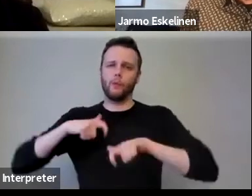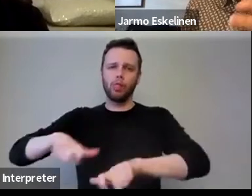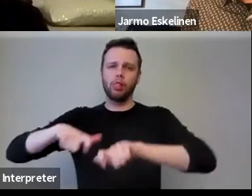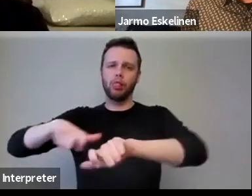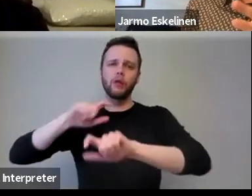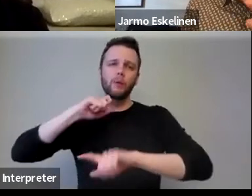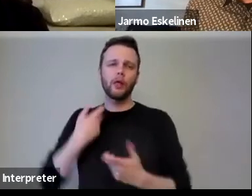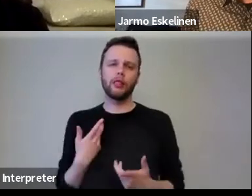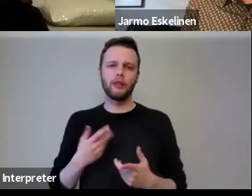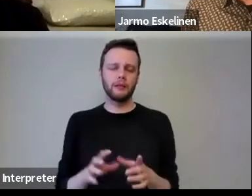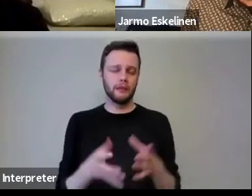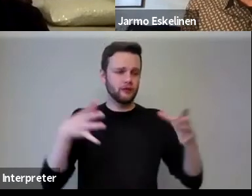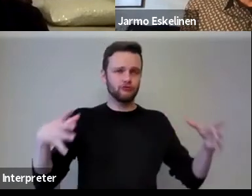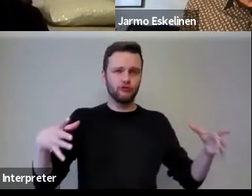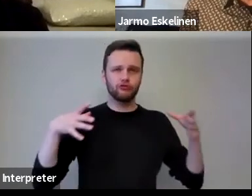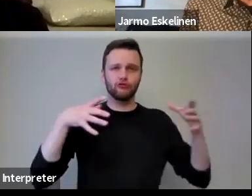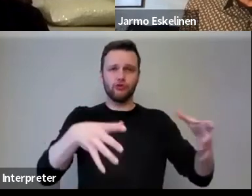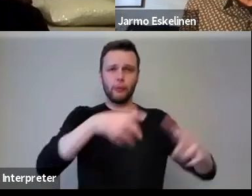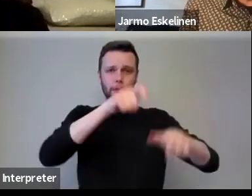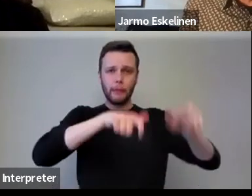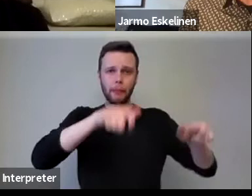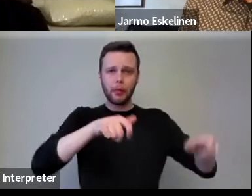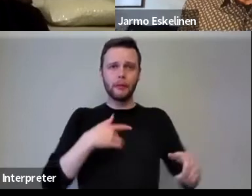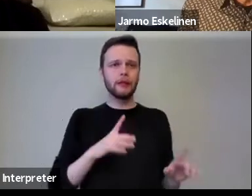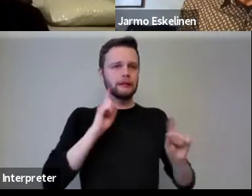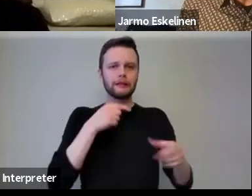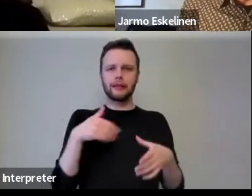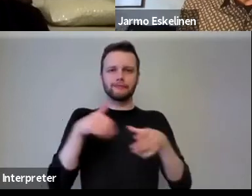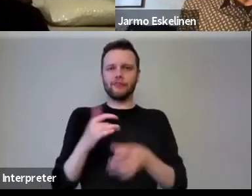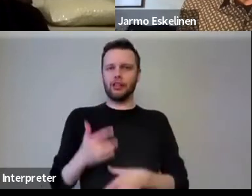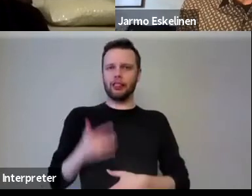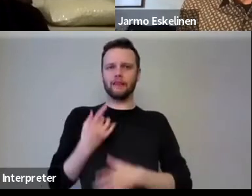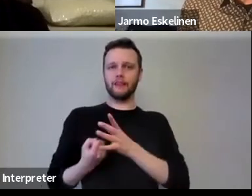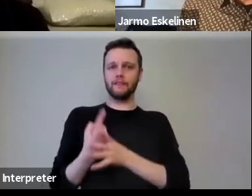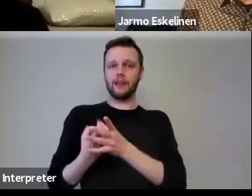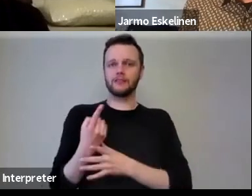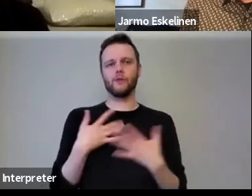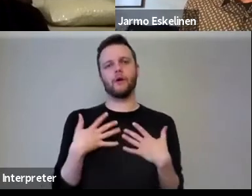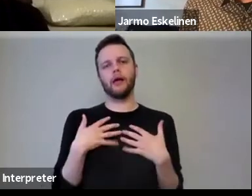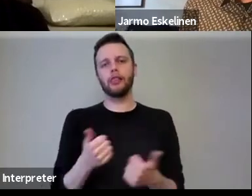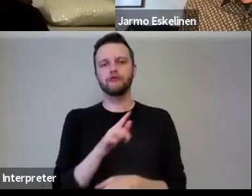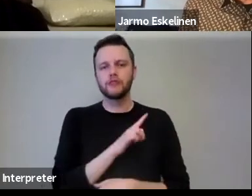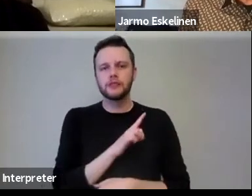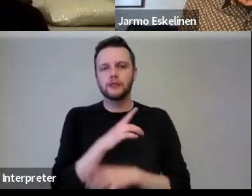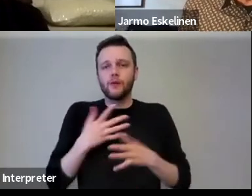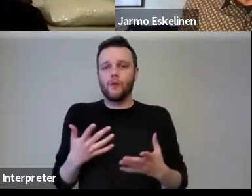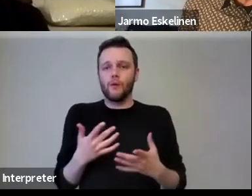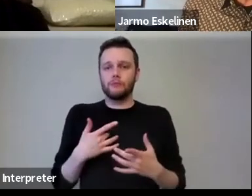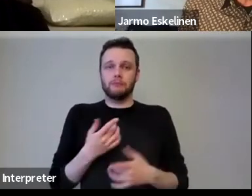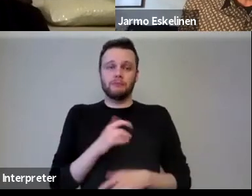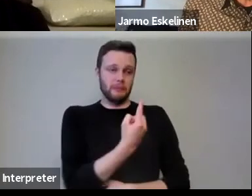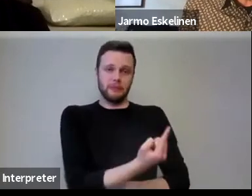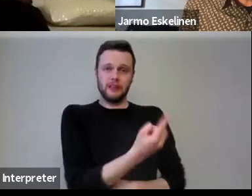And there will be large groups of people who will be excluded from live events, uh, for health reasons or just because they are afraid.